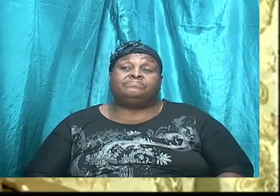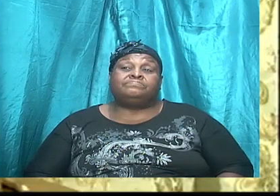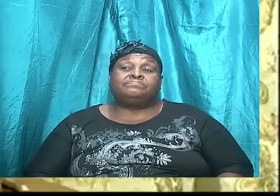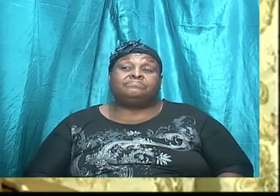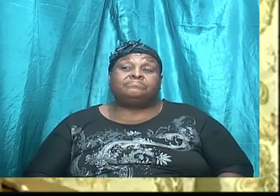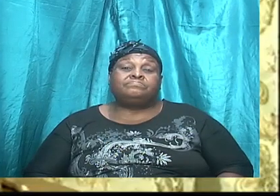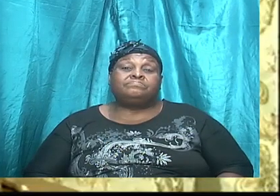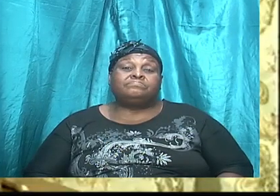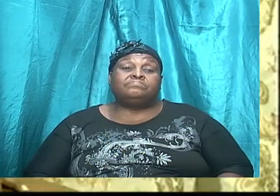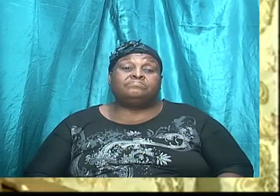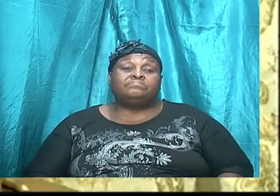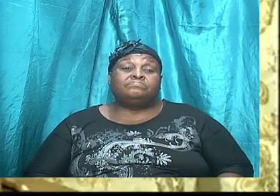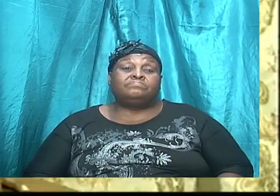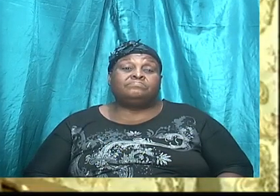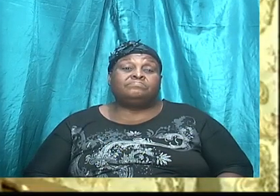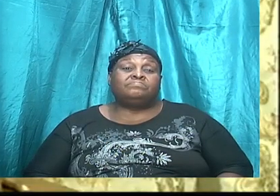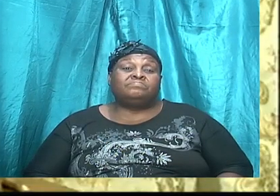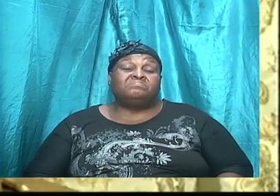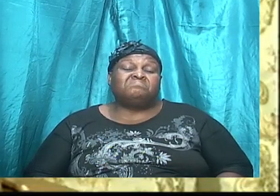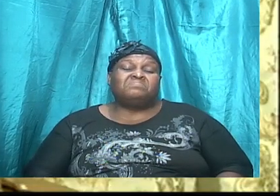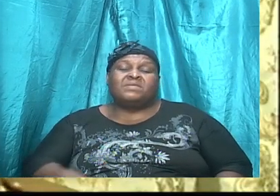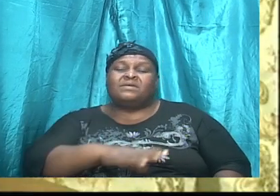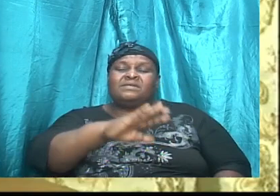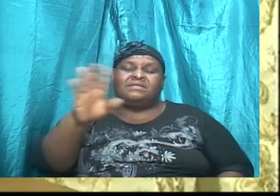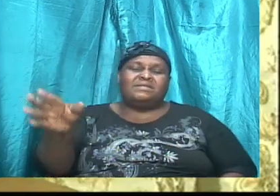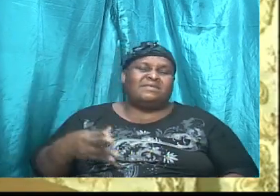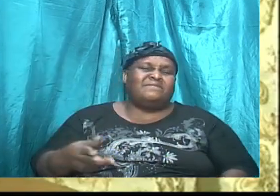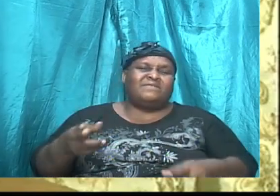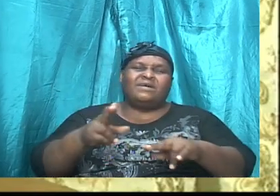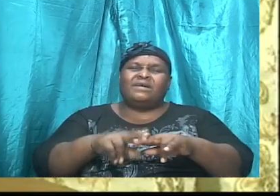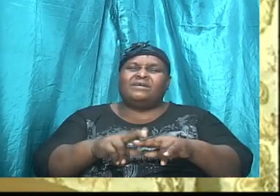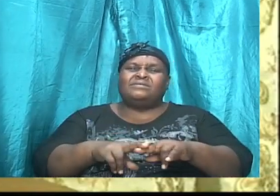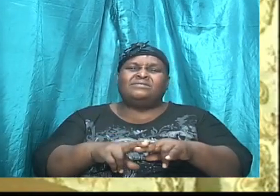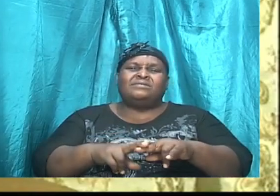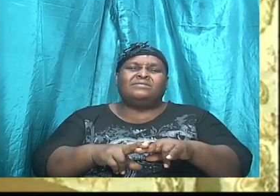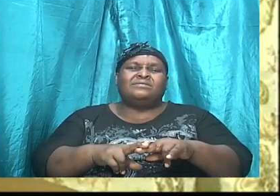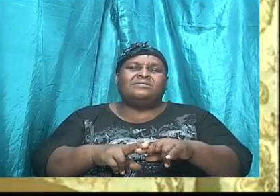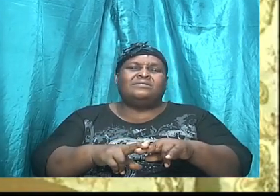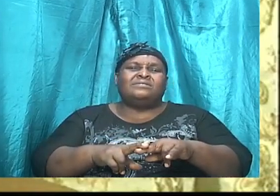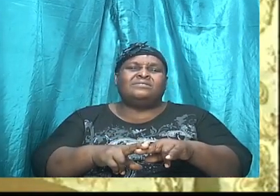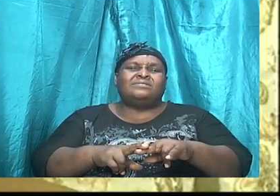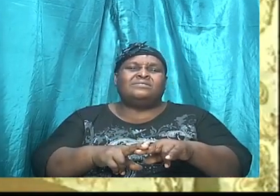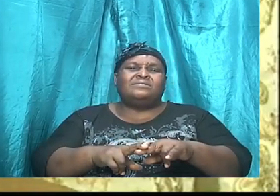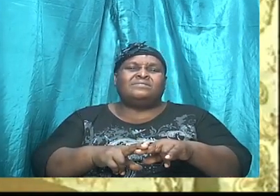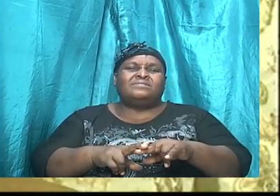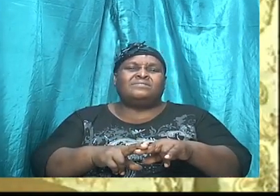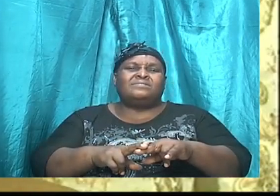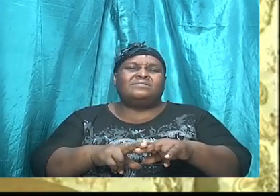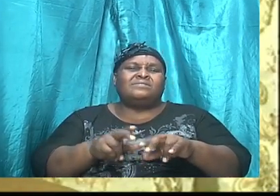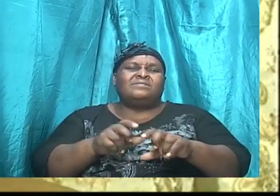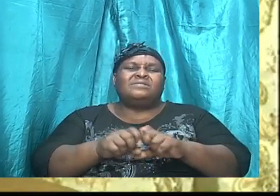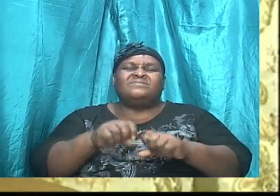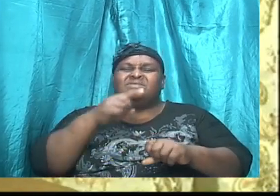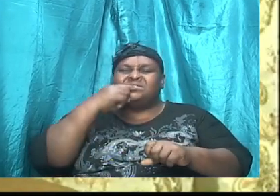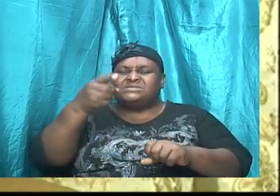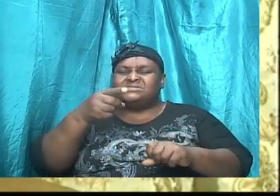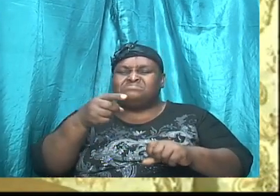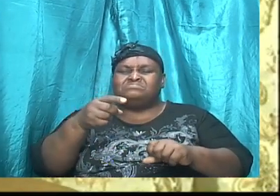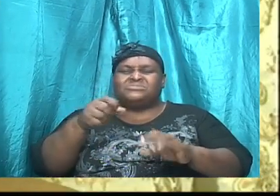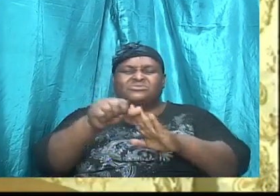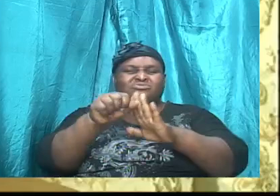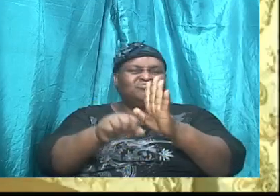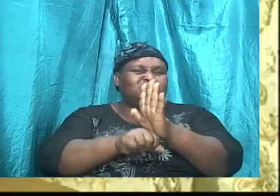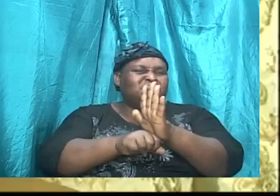It did not add to the exegesis of the scripture or it shouldn't.